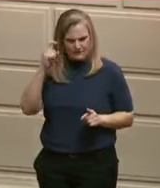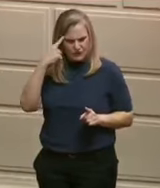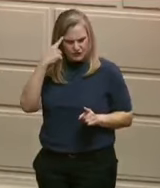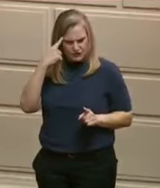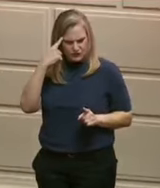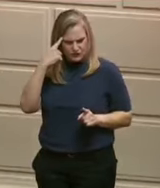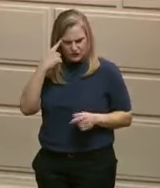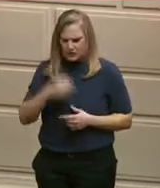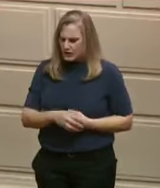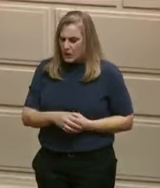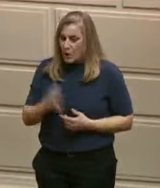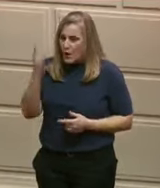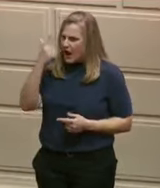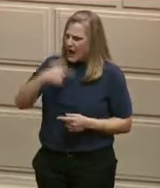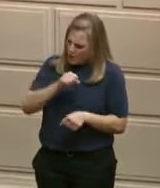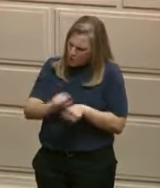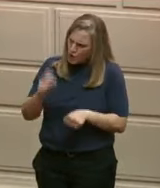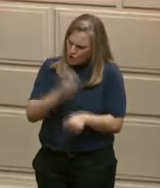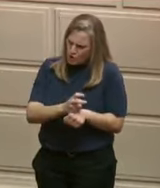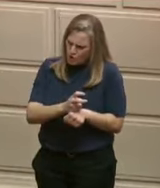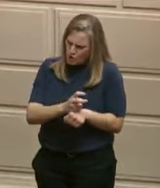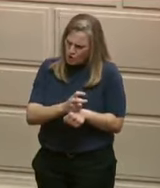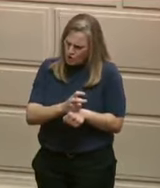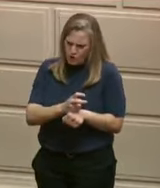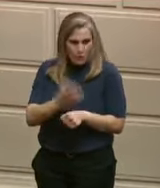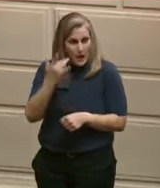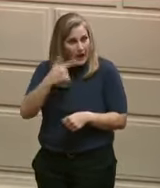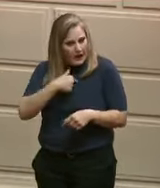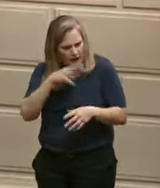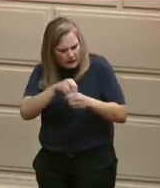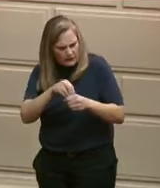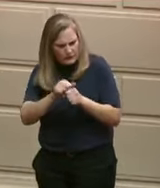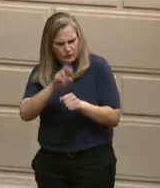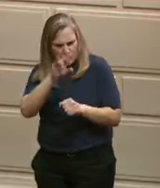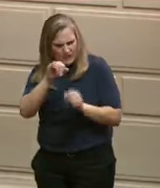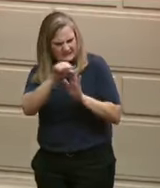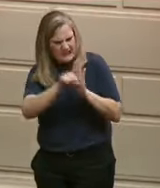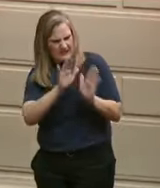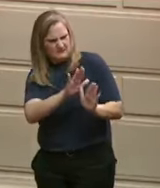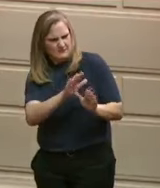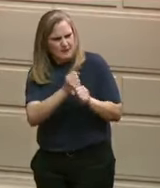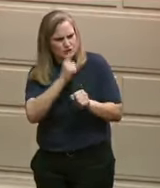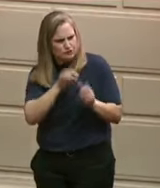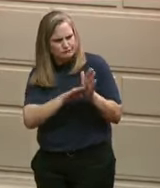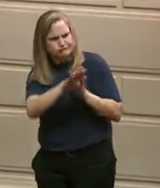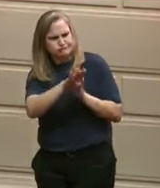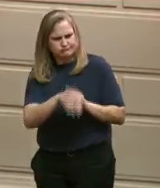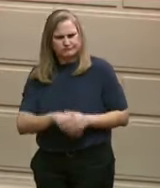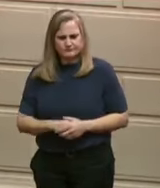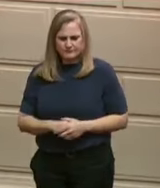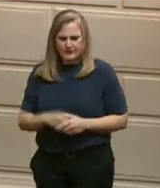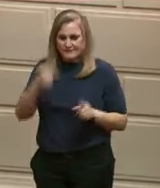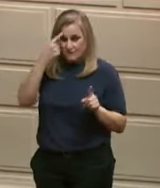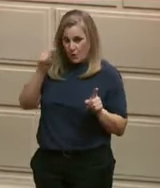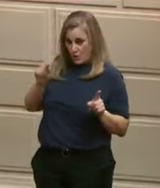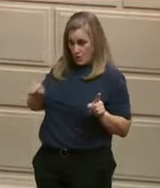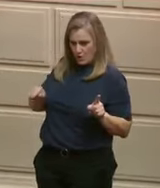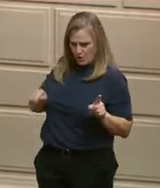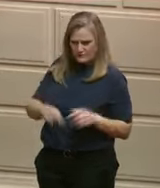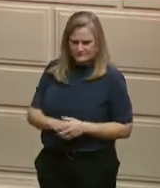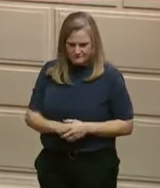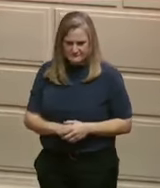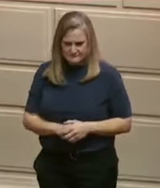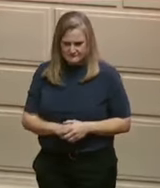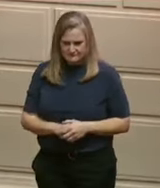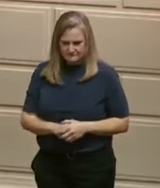in the state of Rhode Island is on board. Because we all want a Rhode Island that's better